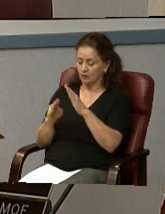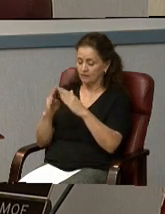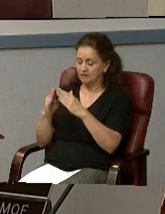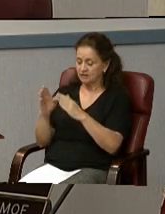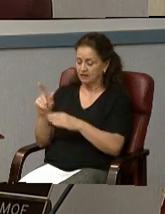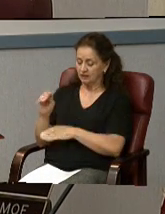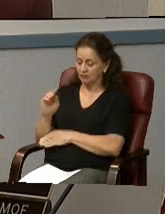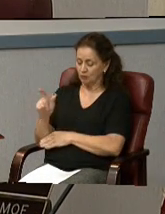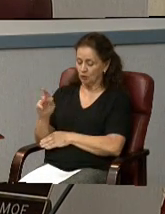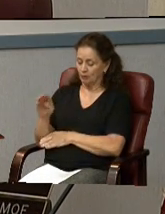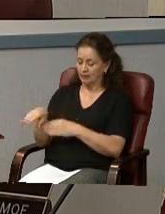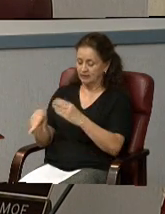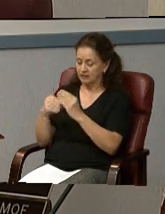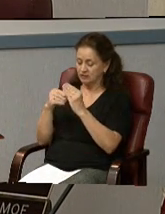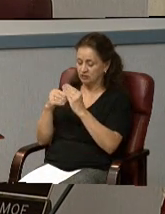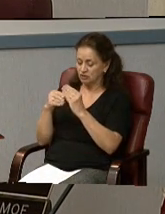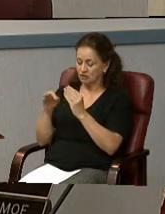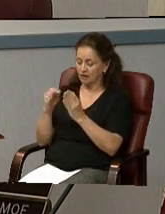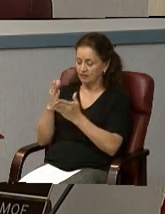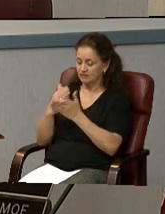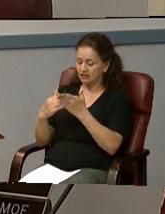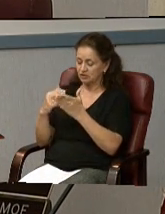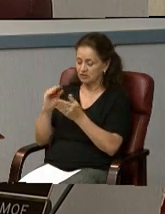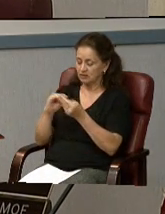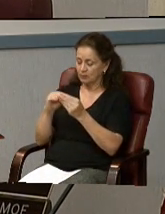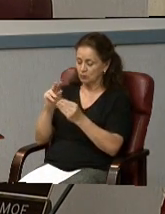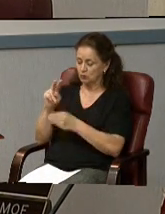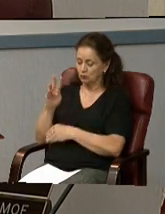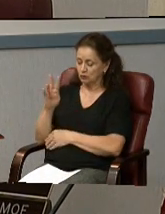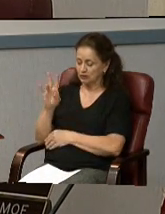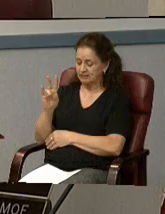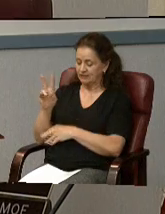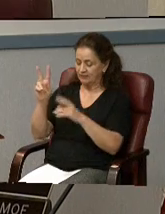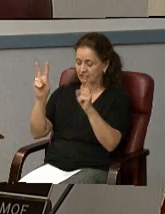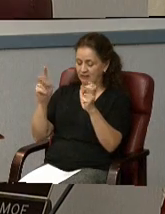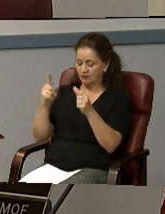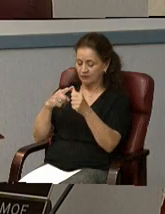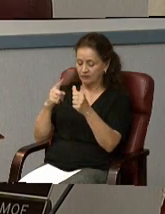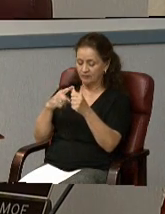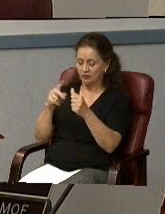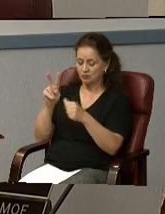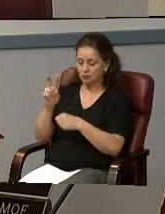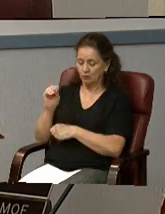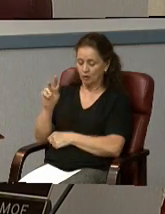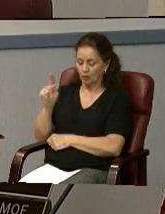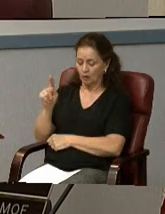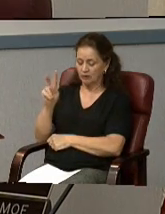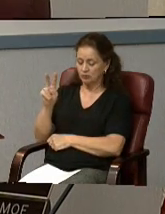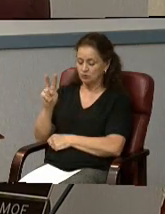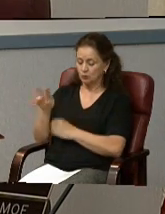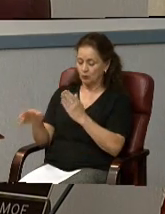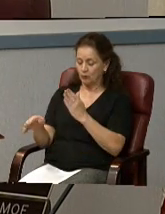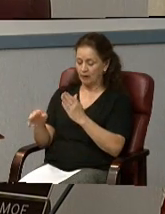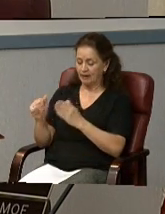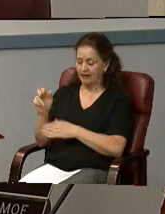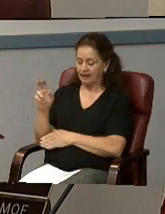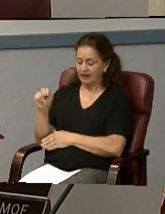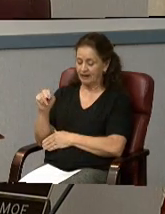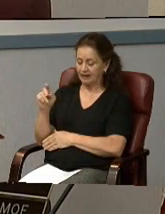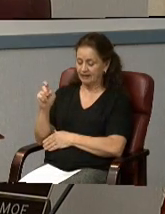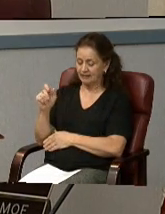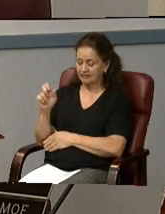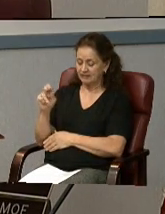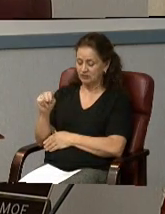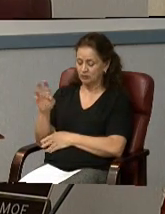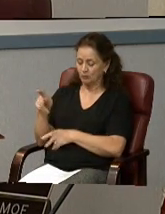of section number 247, entitled the first 2012 annexation, providing for the annexation of all